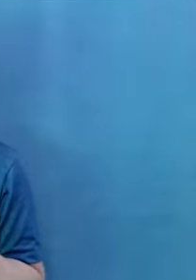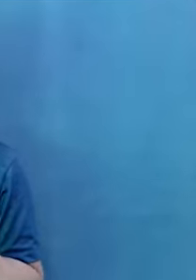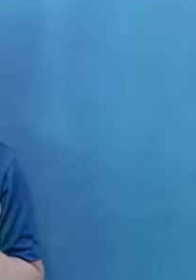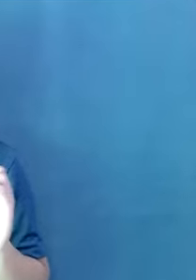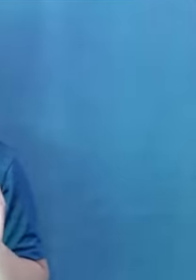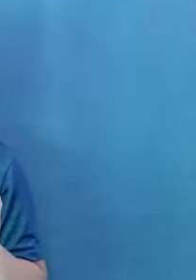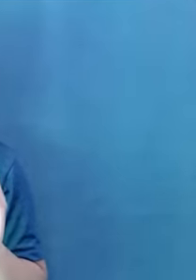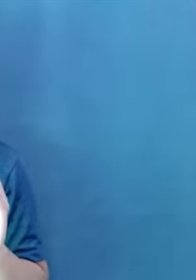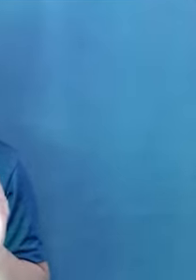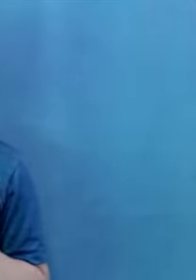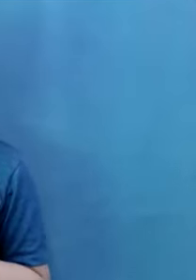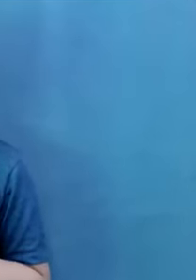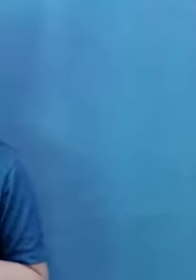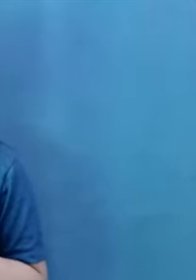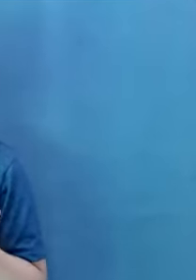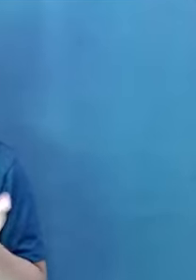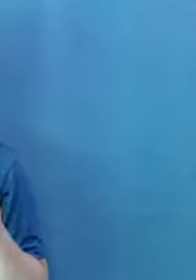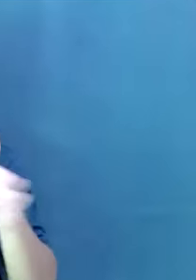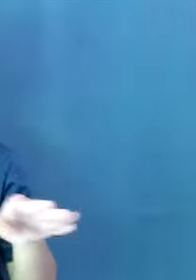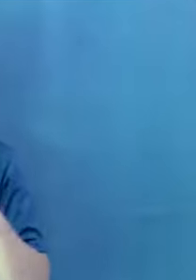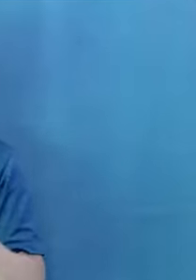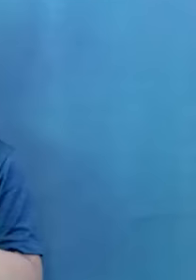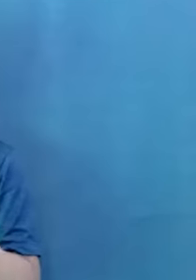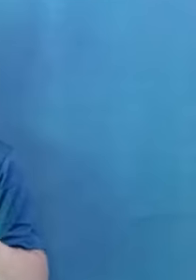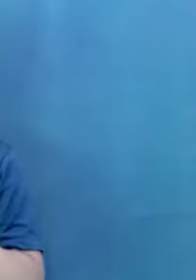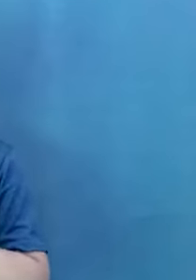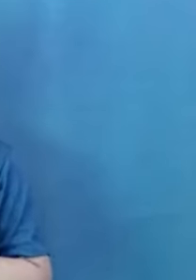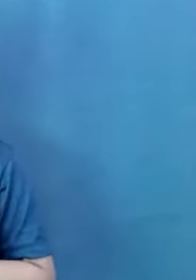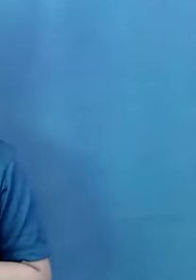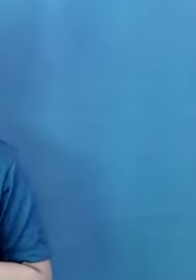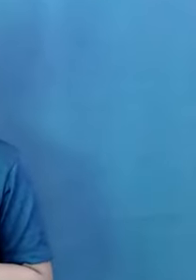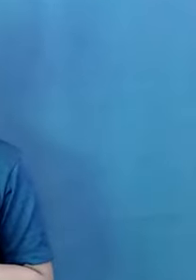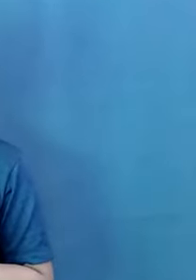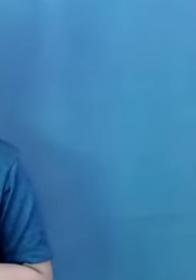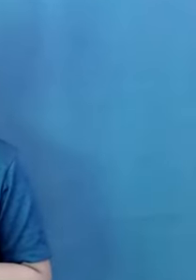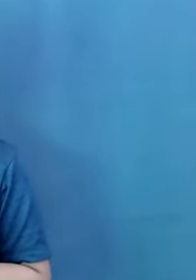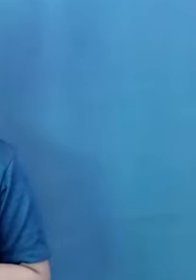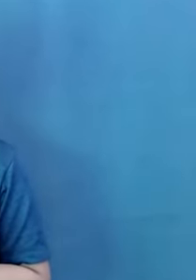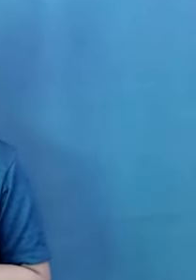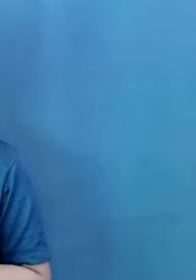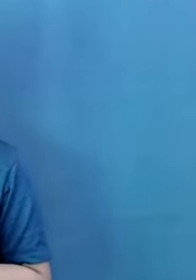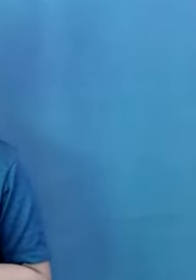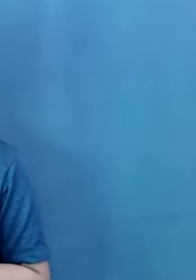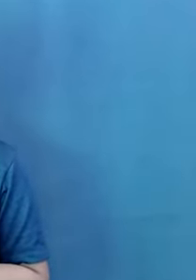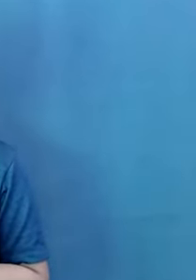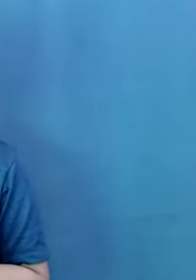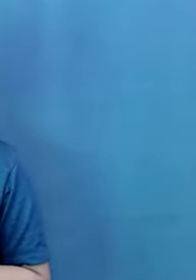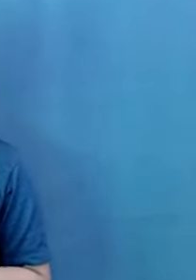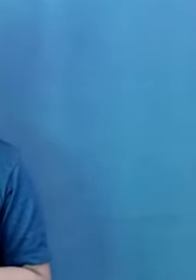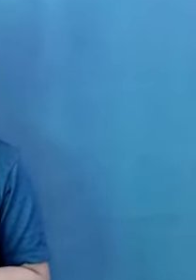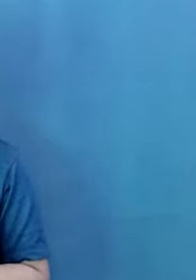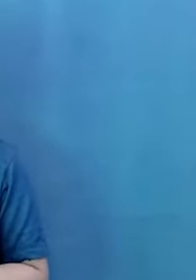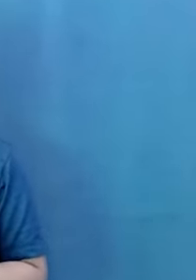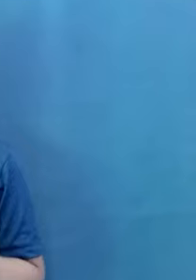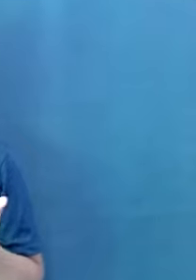None so far, so I guess our tech support can already share. I think there is, there is one question